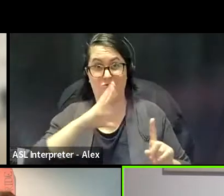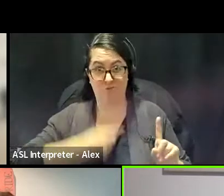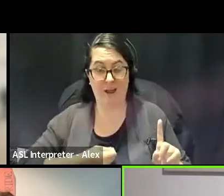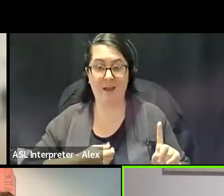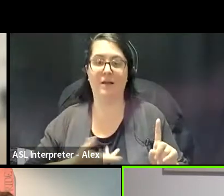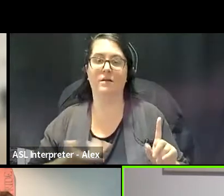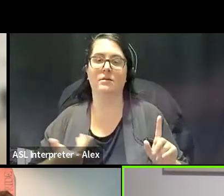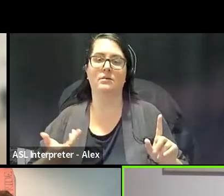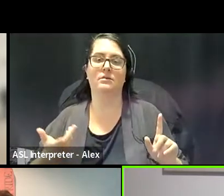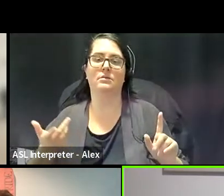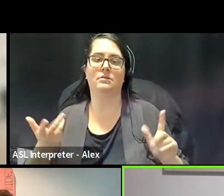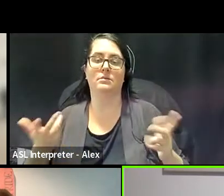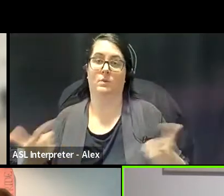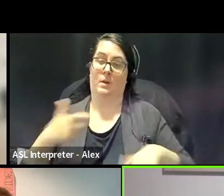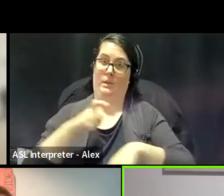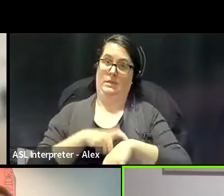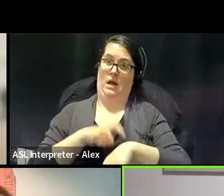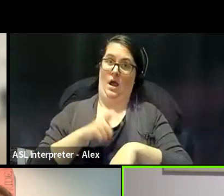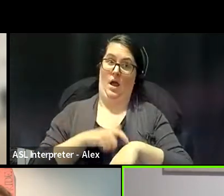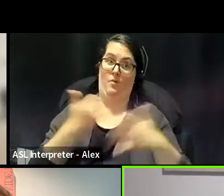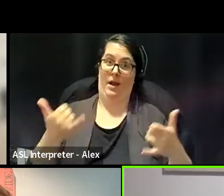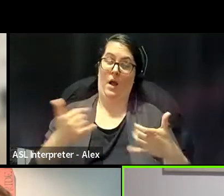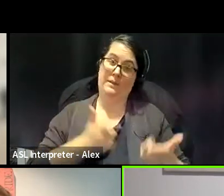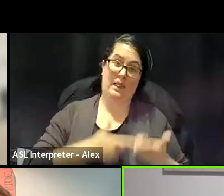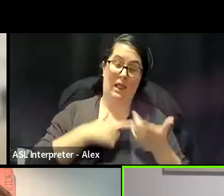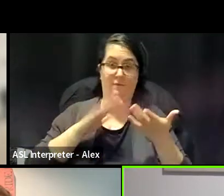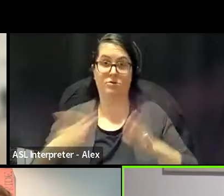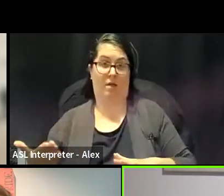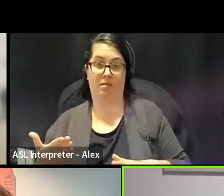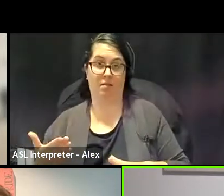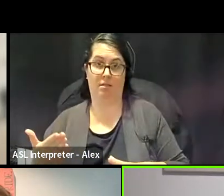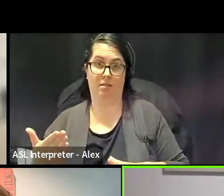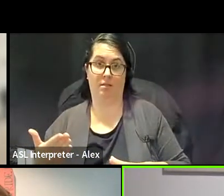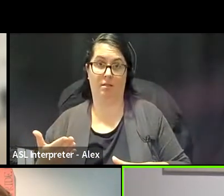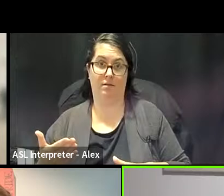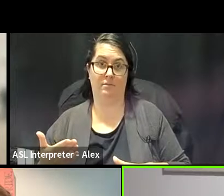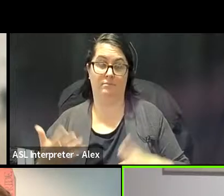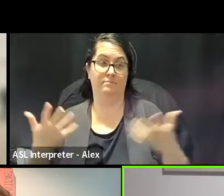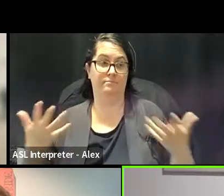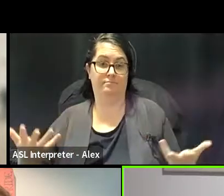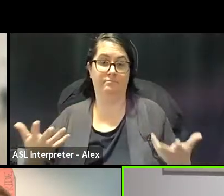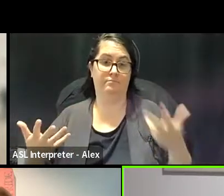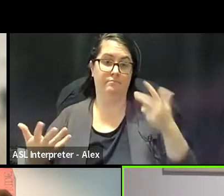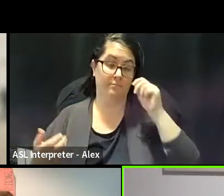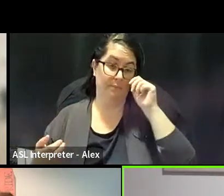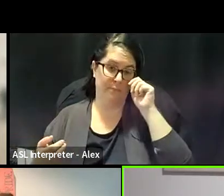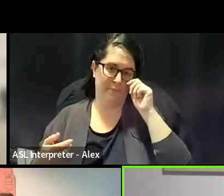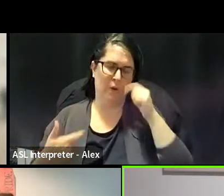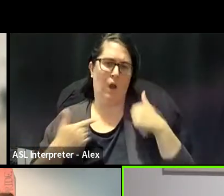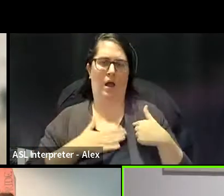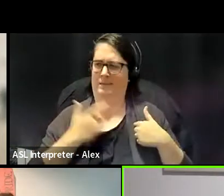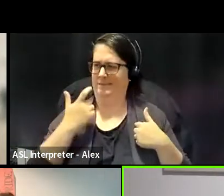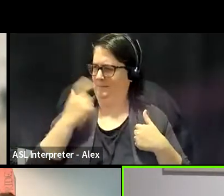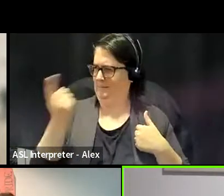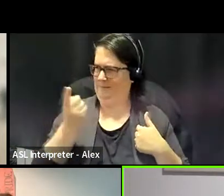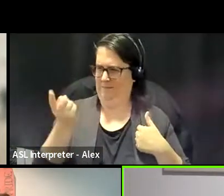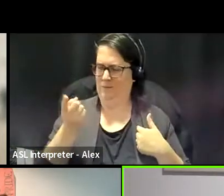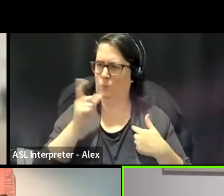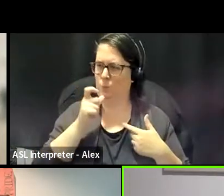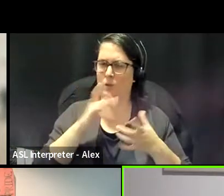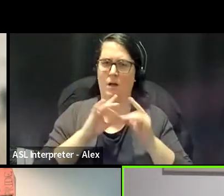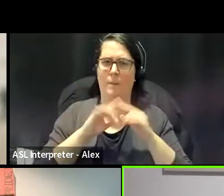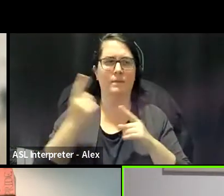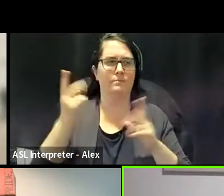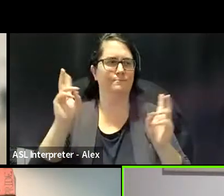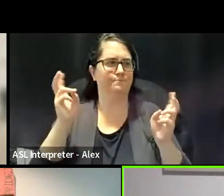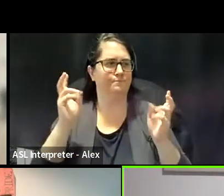are in a time of life or death. And I think that we very much, again, like I, I appreciated what someone said about how there was almost